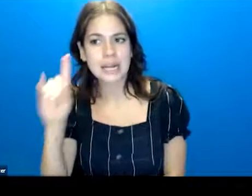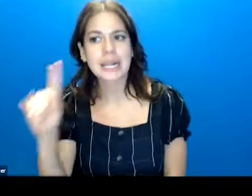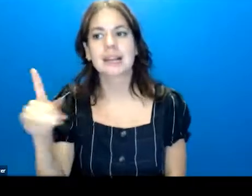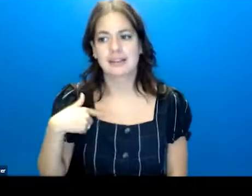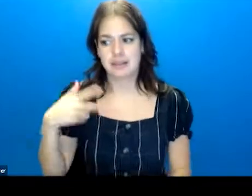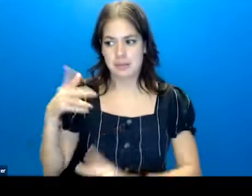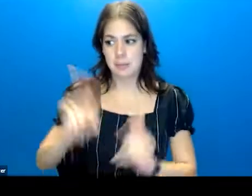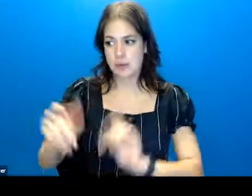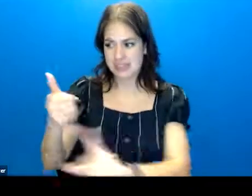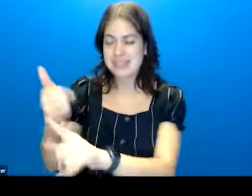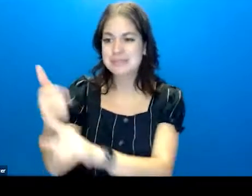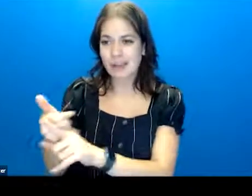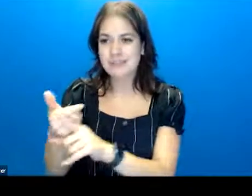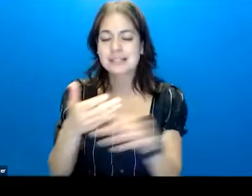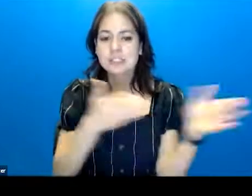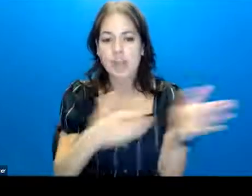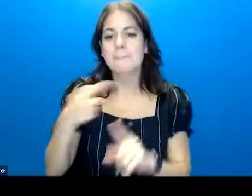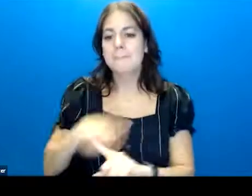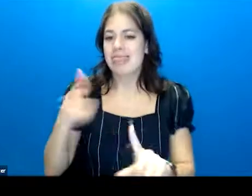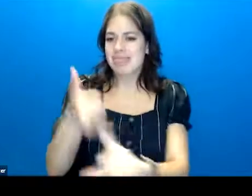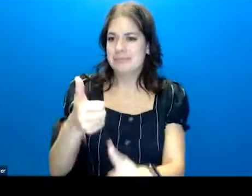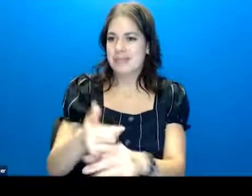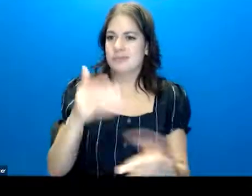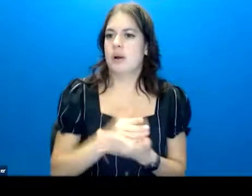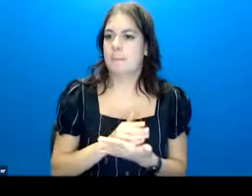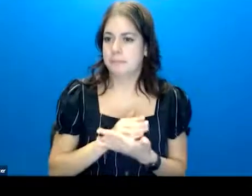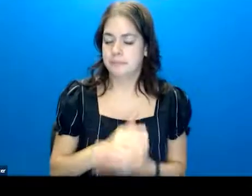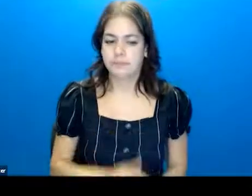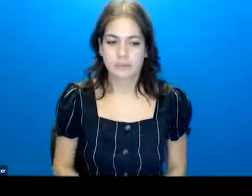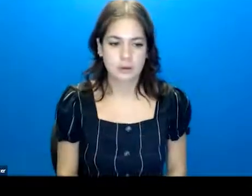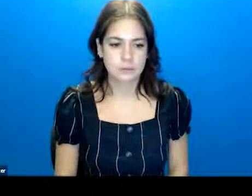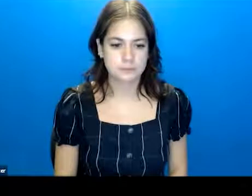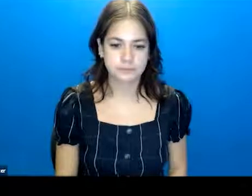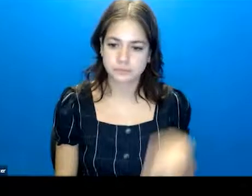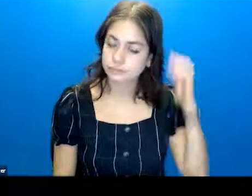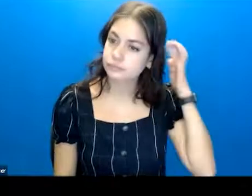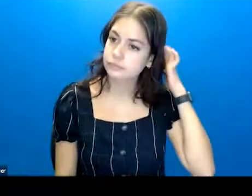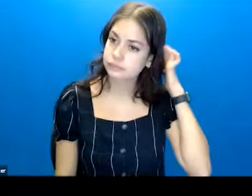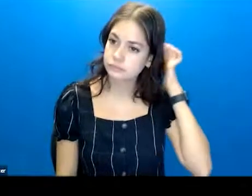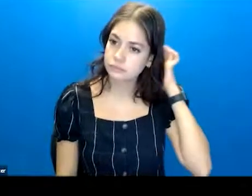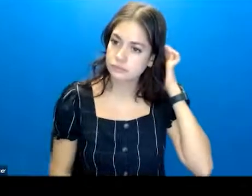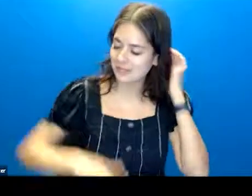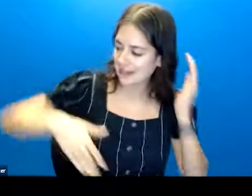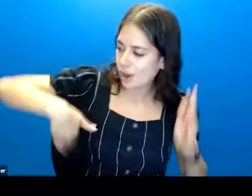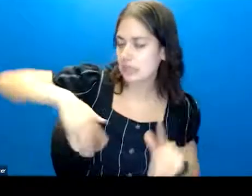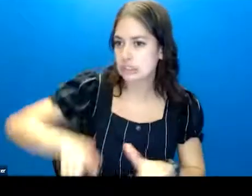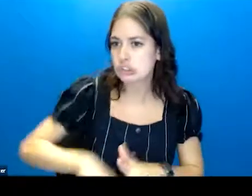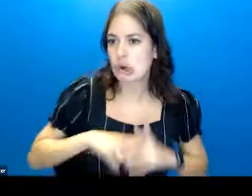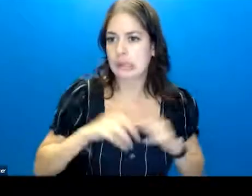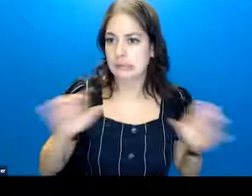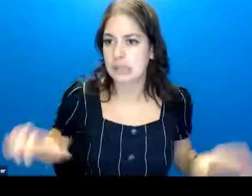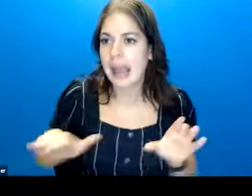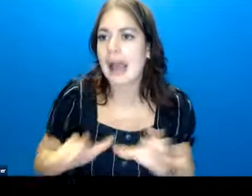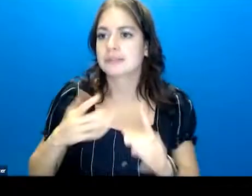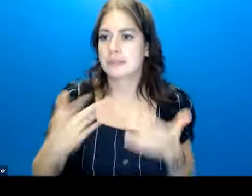themselves is taking steps, but they stop themselves. Okay. Um, so they have not started to act. So maybe they